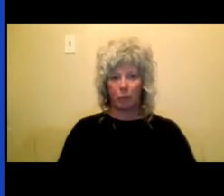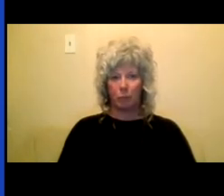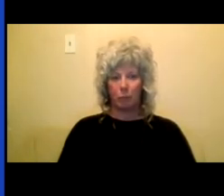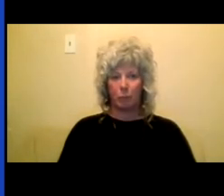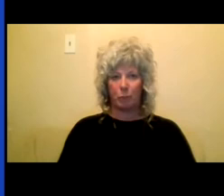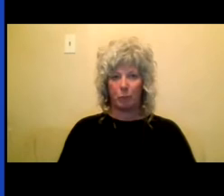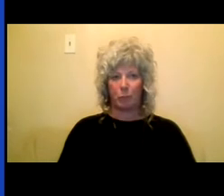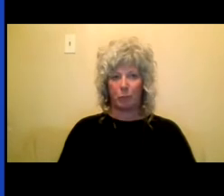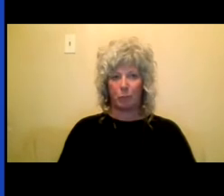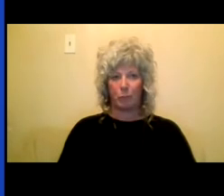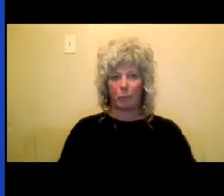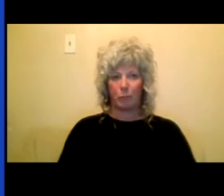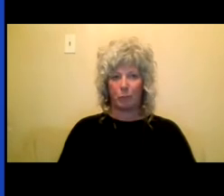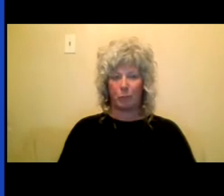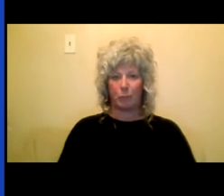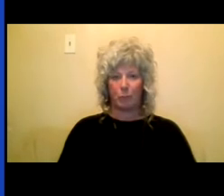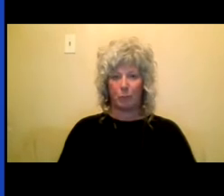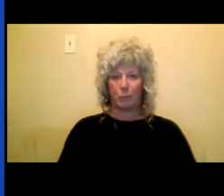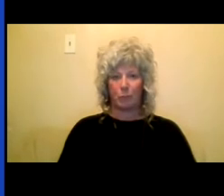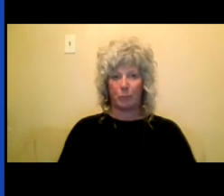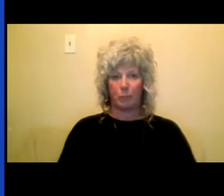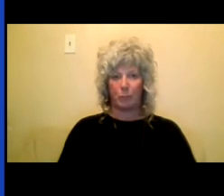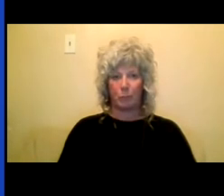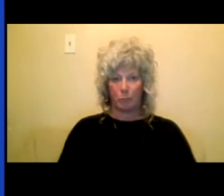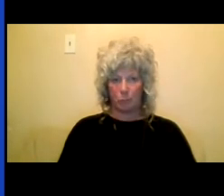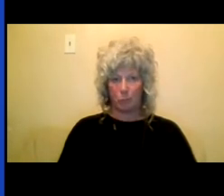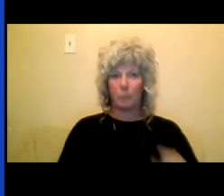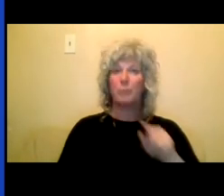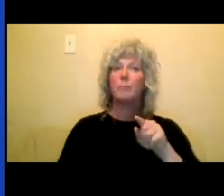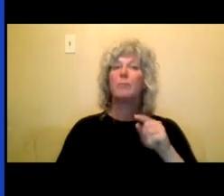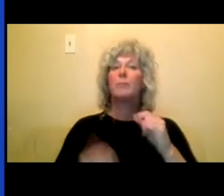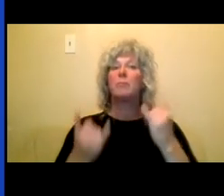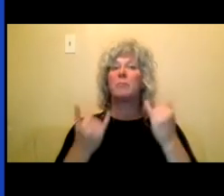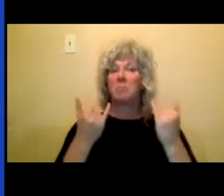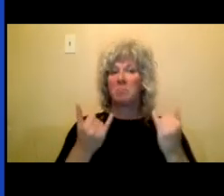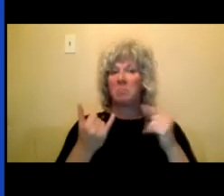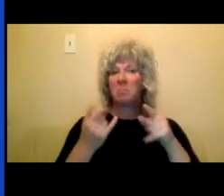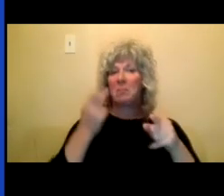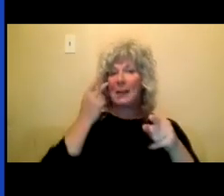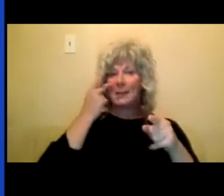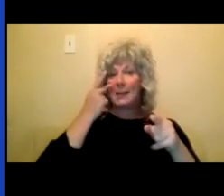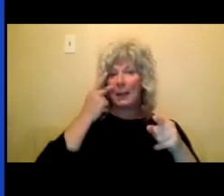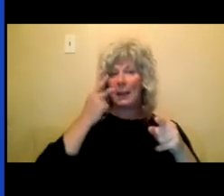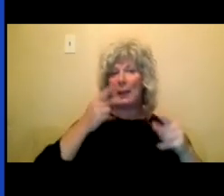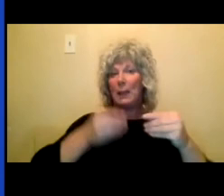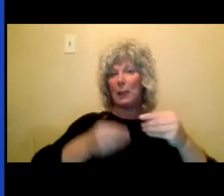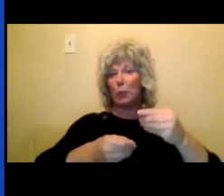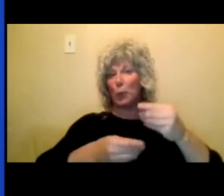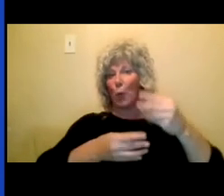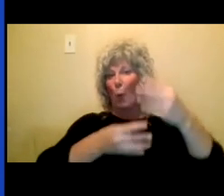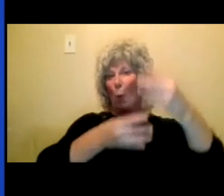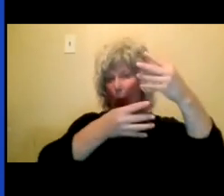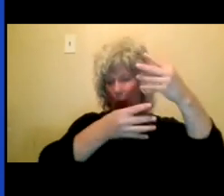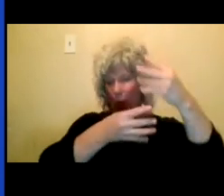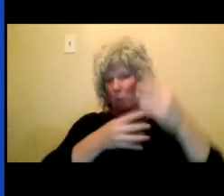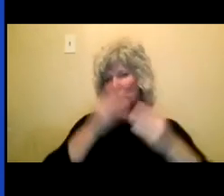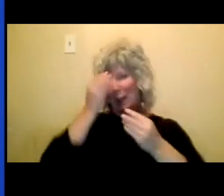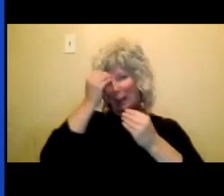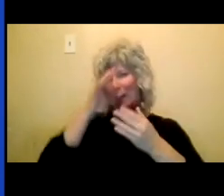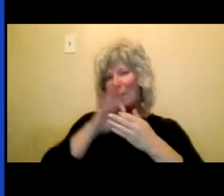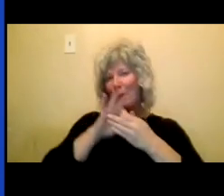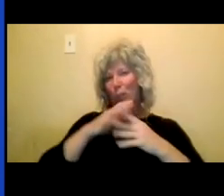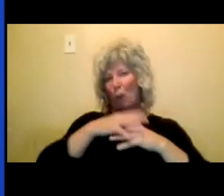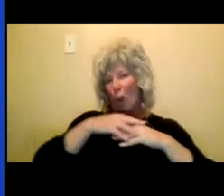grants specifically for Indigenous artists. Some are mixed like the skills career and